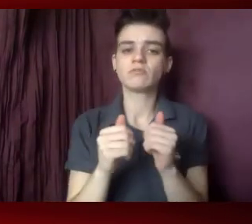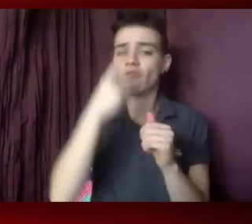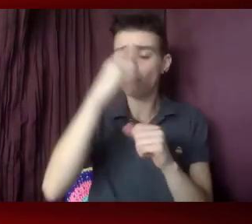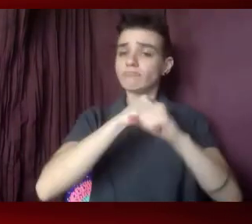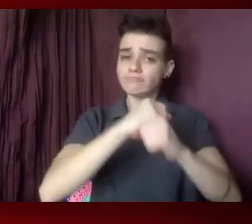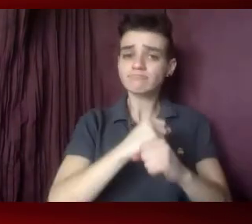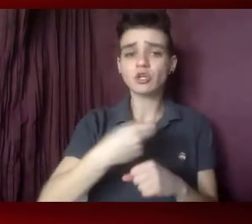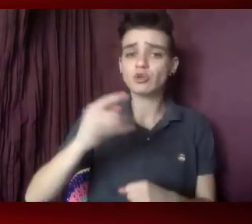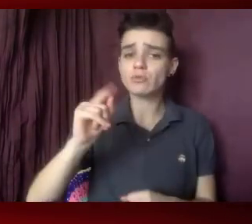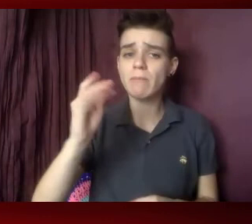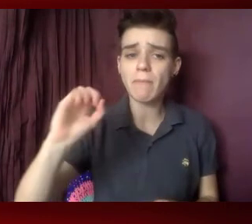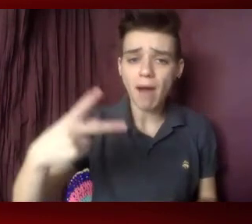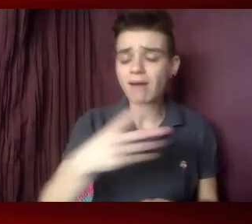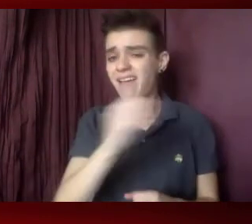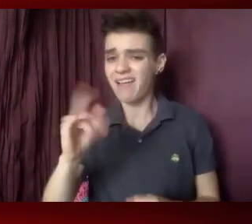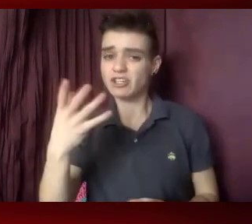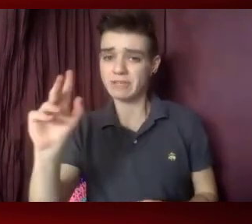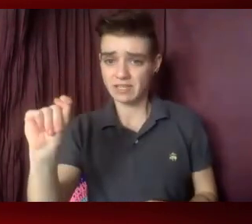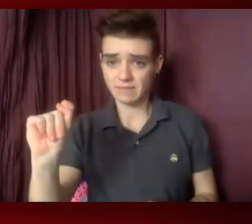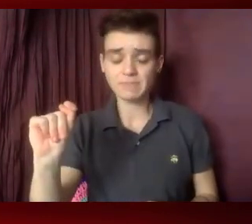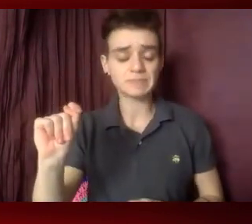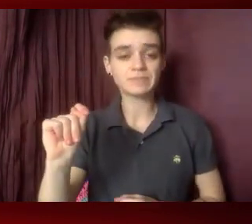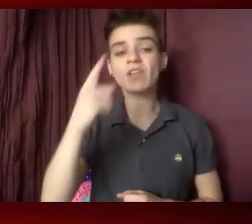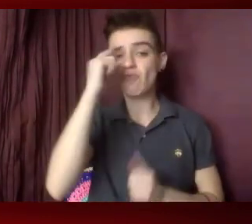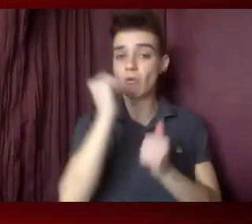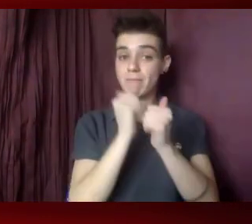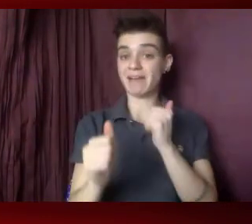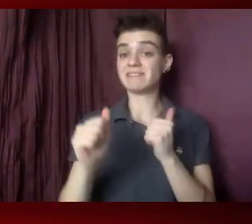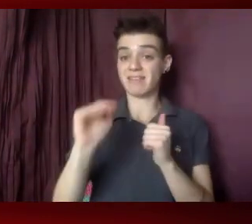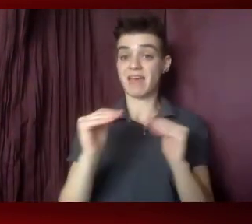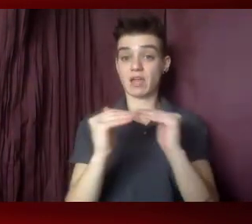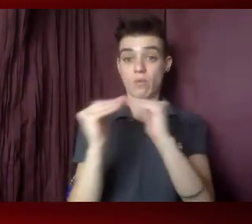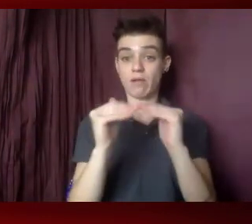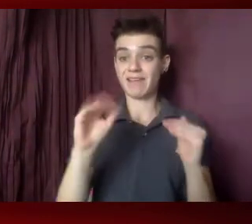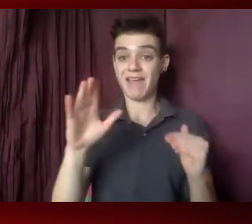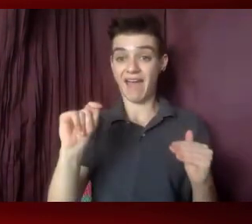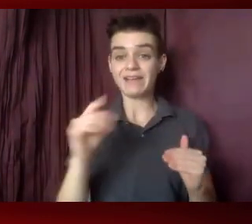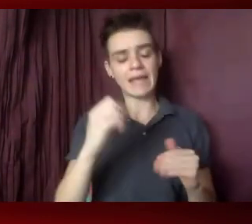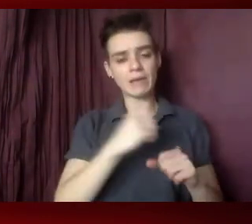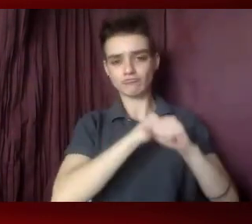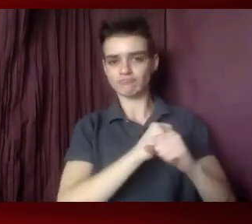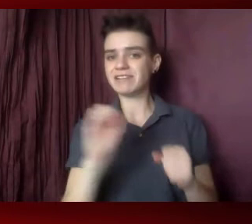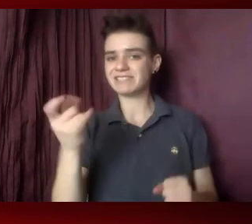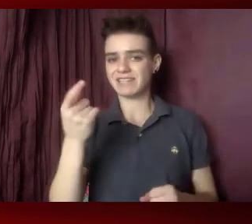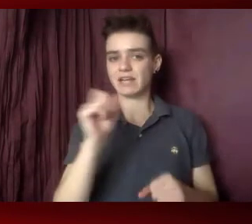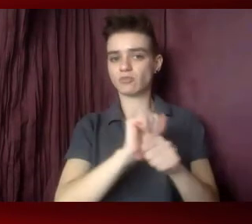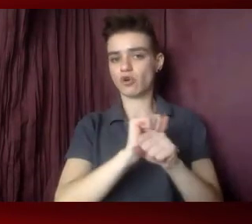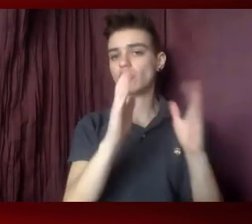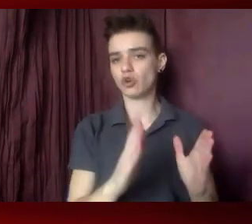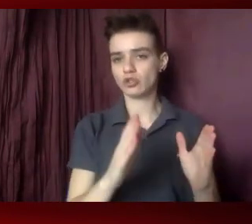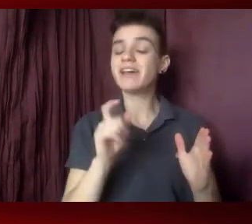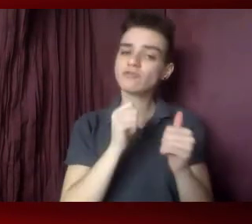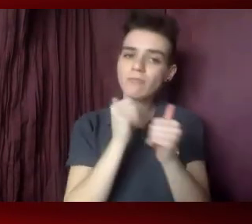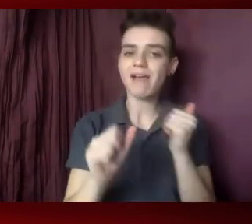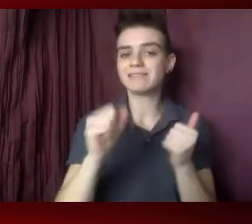by passing the Equality Act and in recognizing and protecting the rights of sex workers by passing the Safe